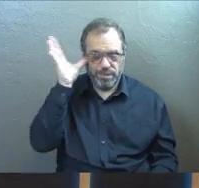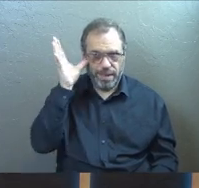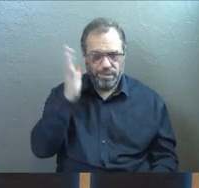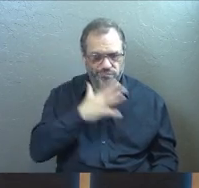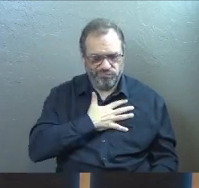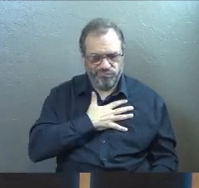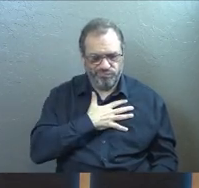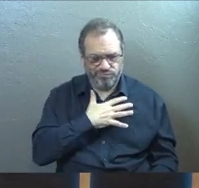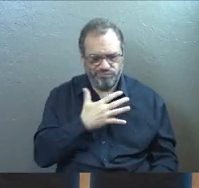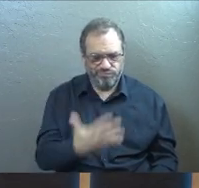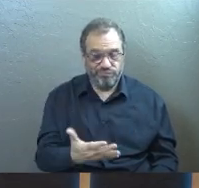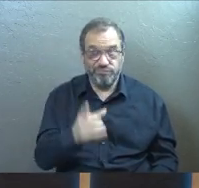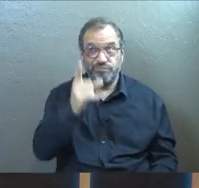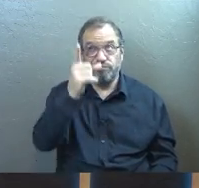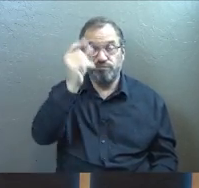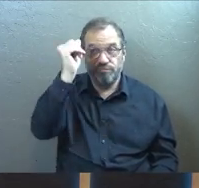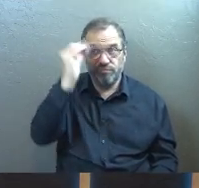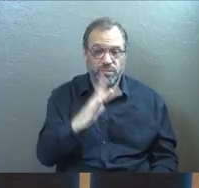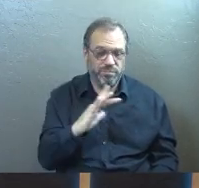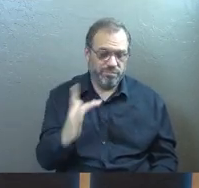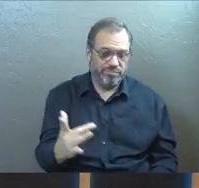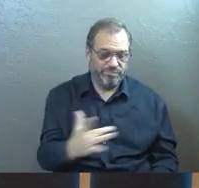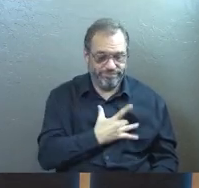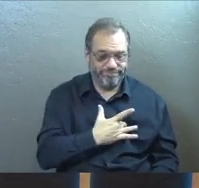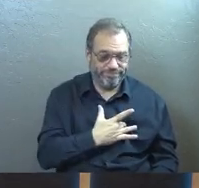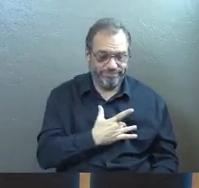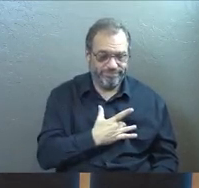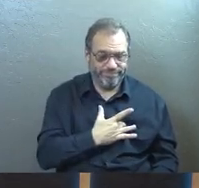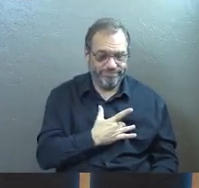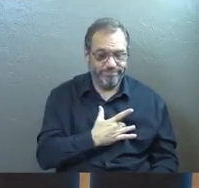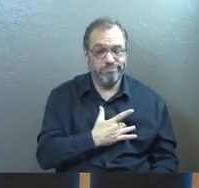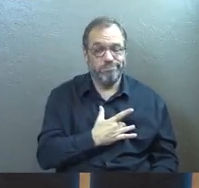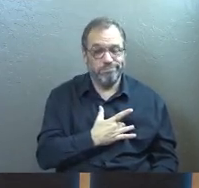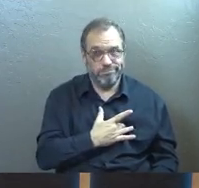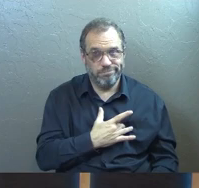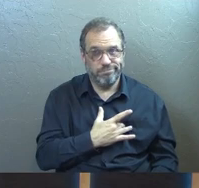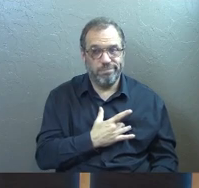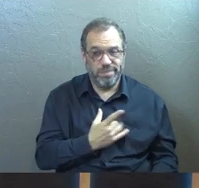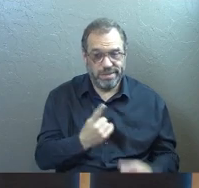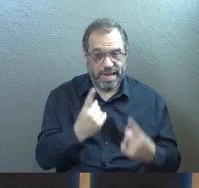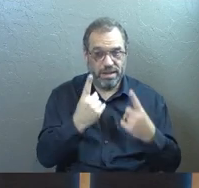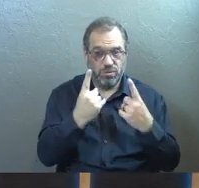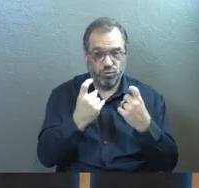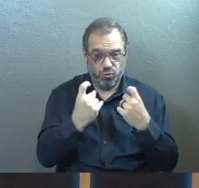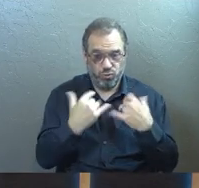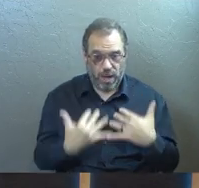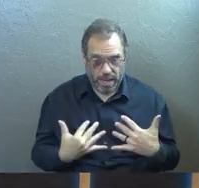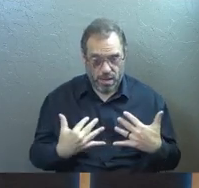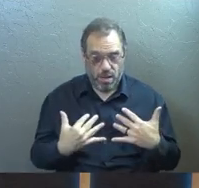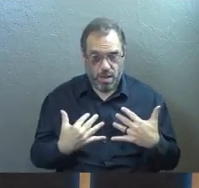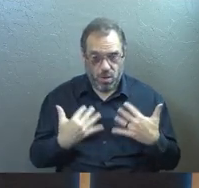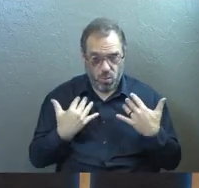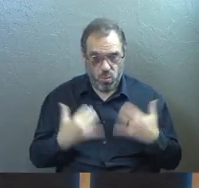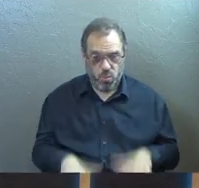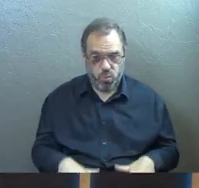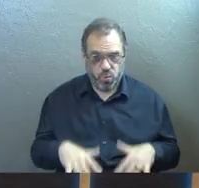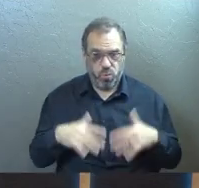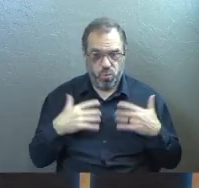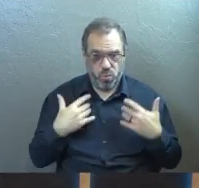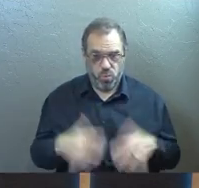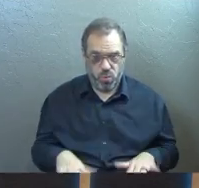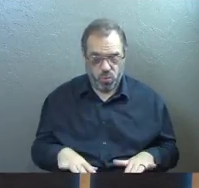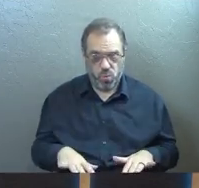had done in their life. And the fact that the trial that was so fierce for them had